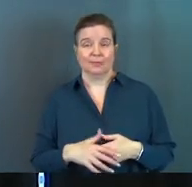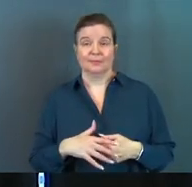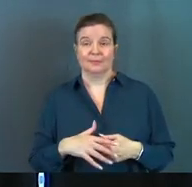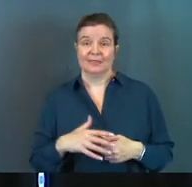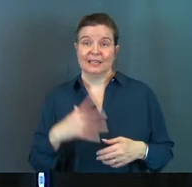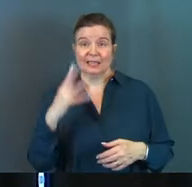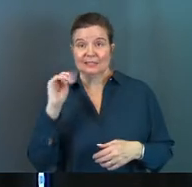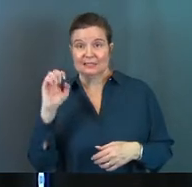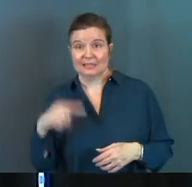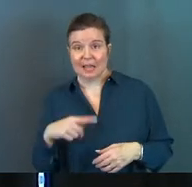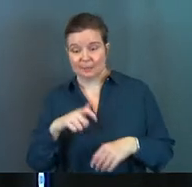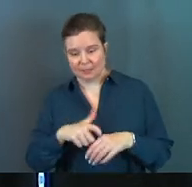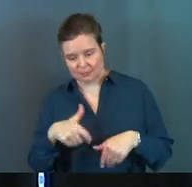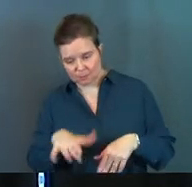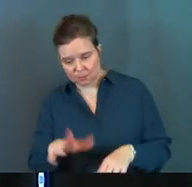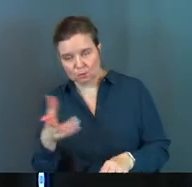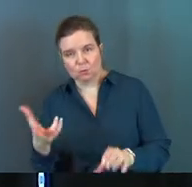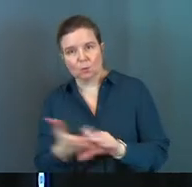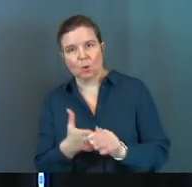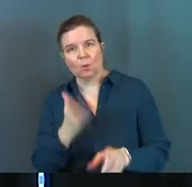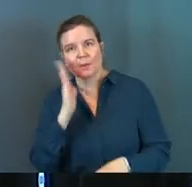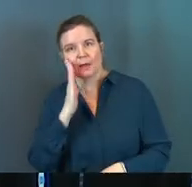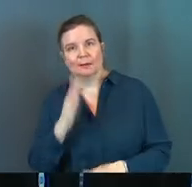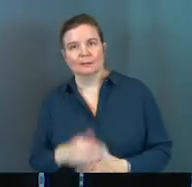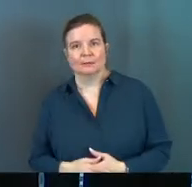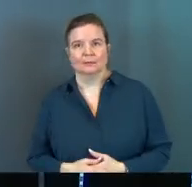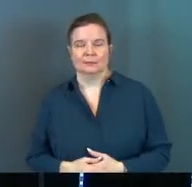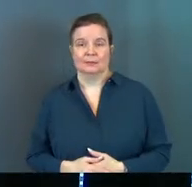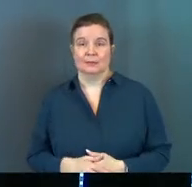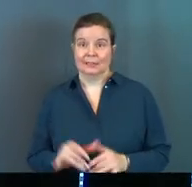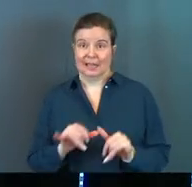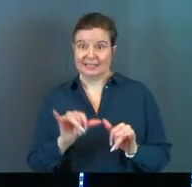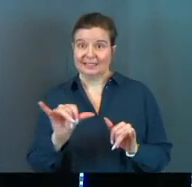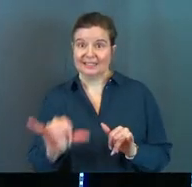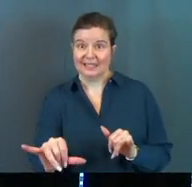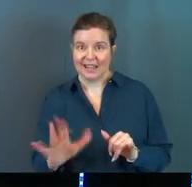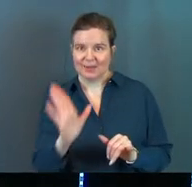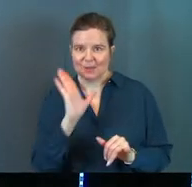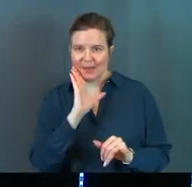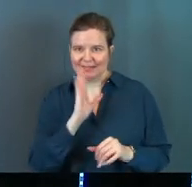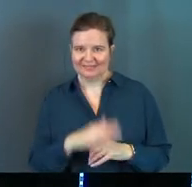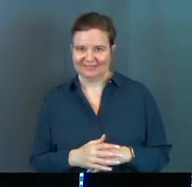It's nap time. Go to bed. And stay in your bed.